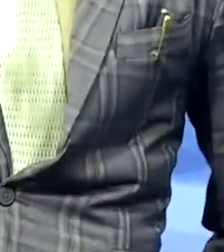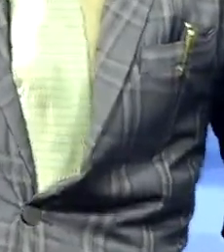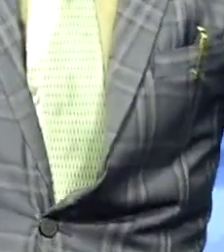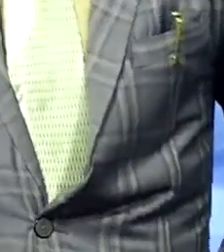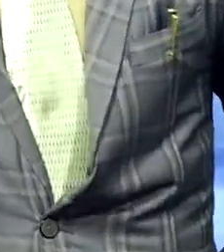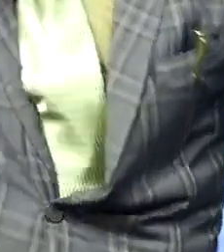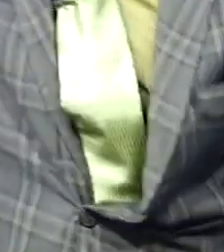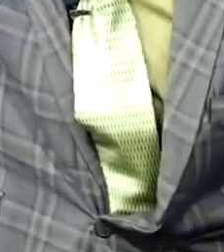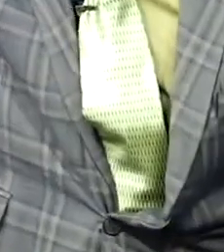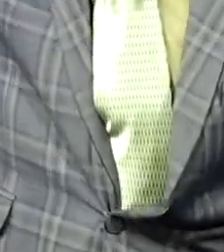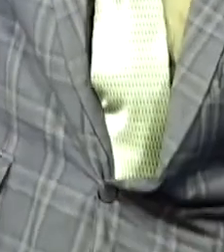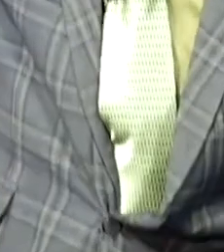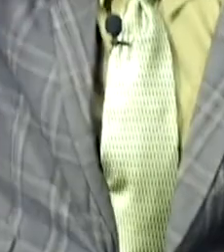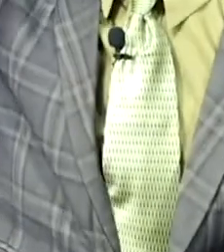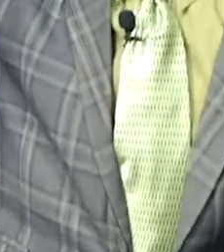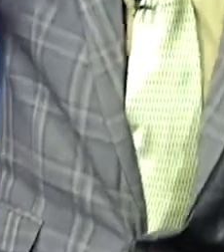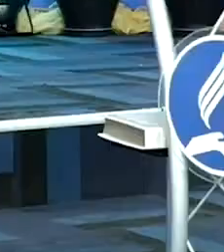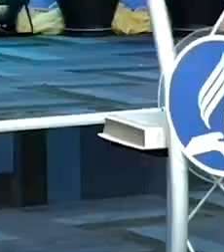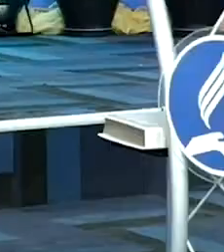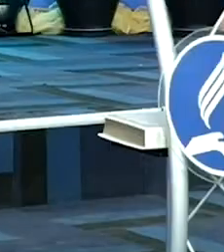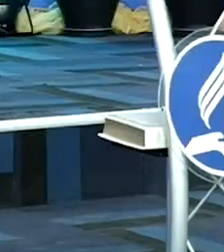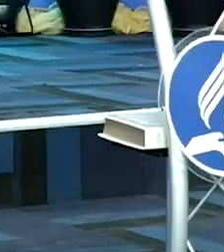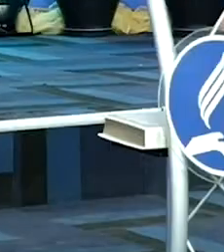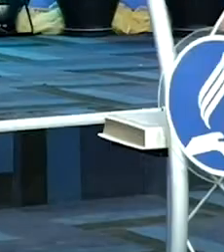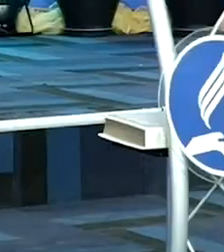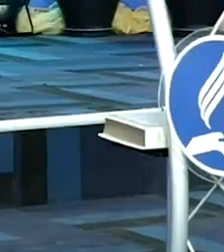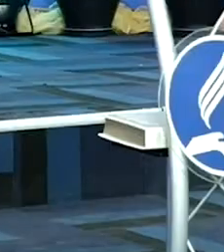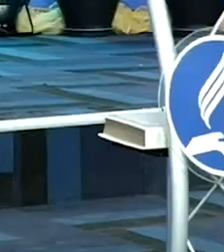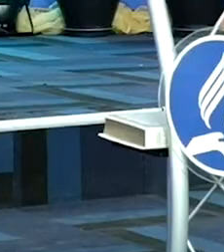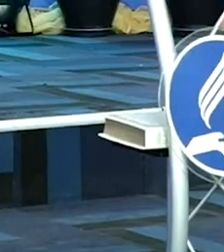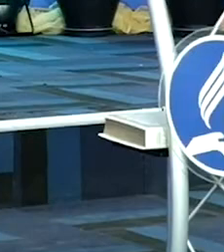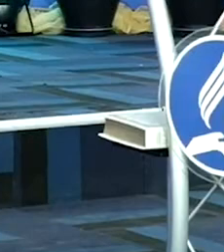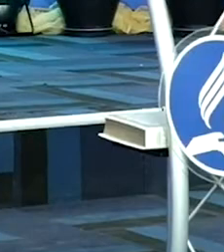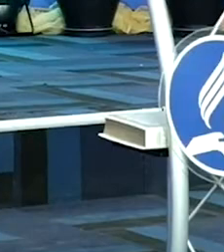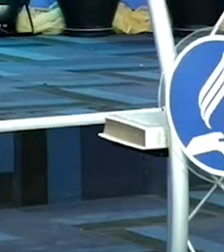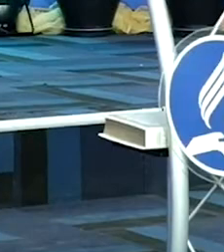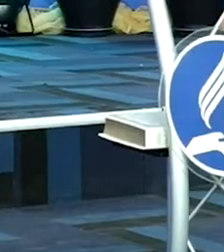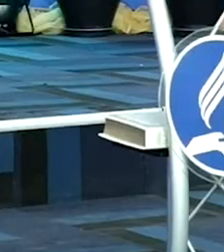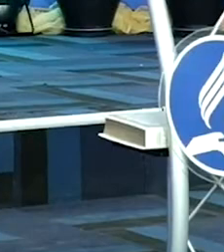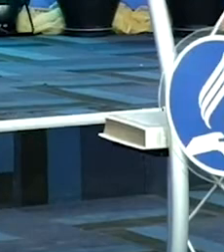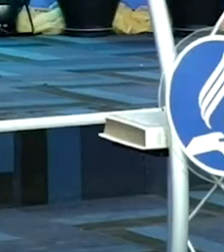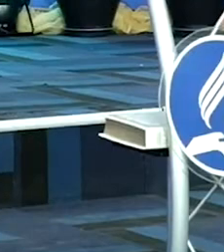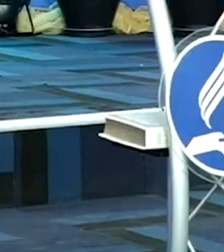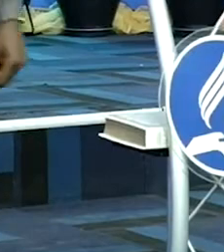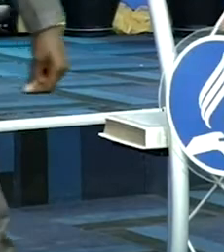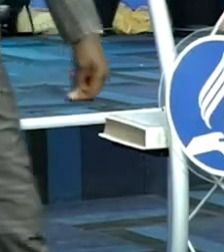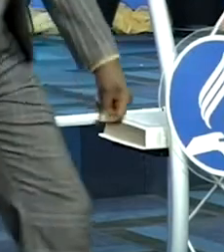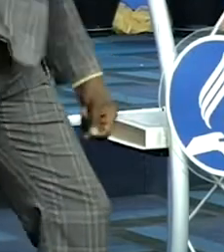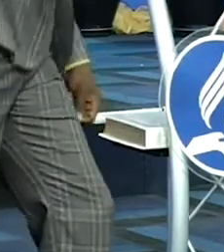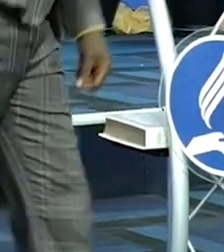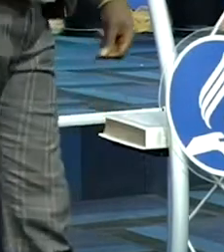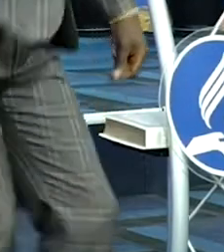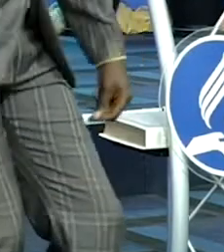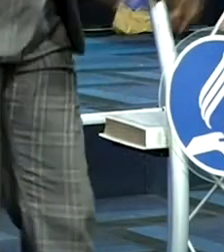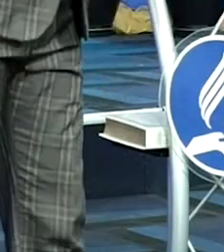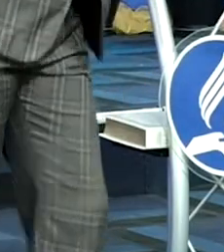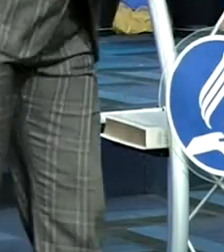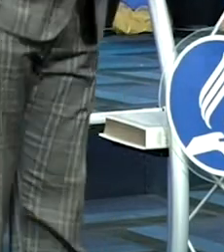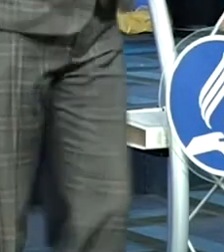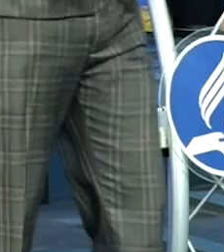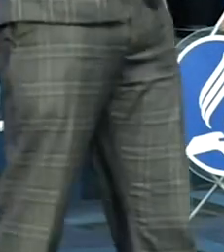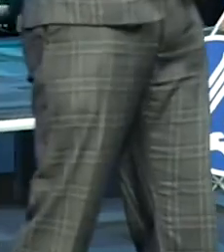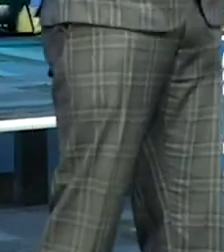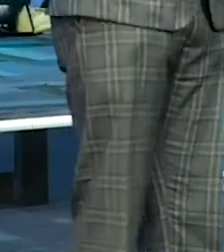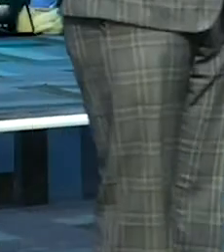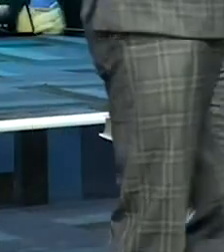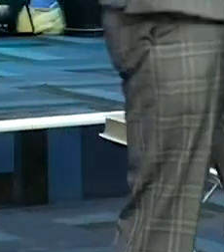want to say this that voices inspired by heaven still cries out today saying this is the road walk